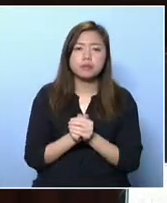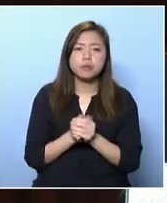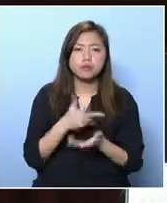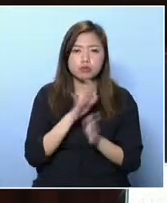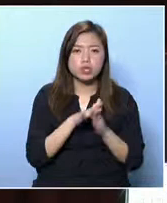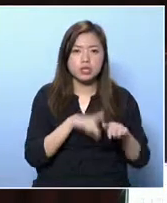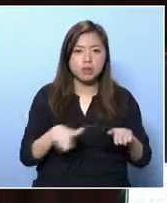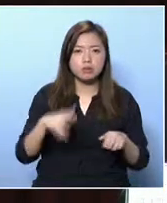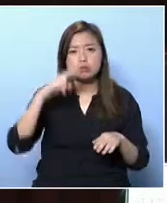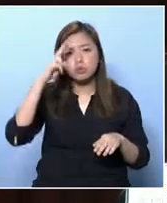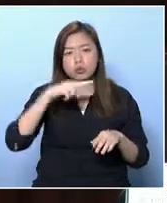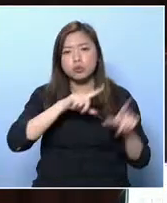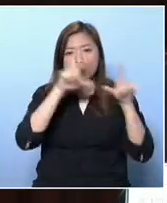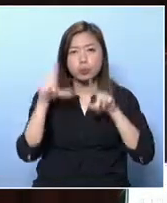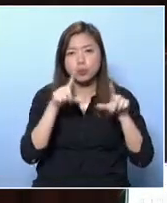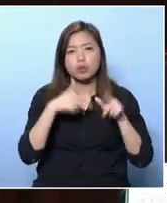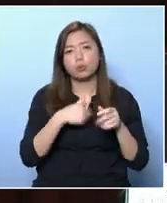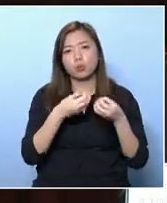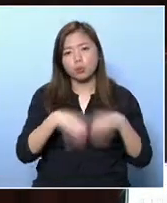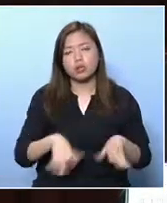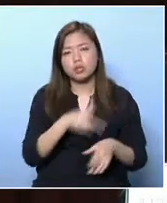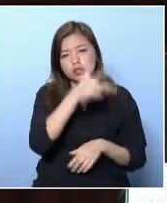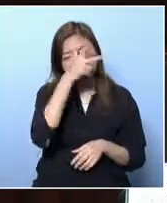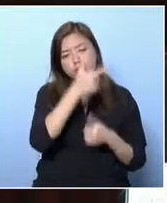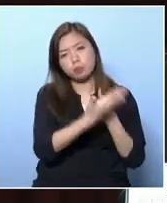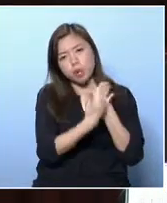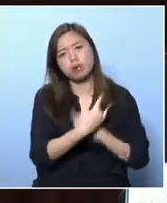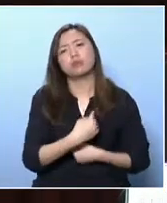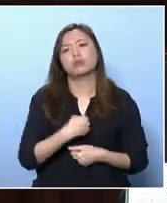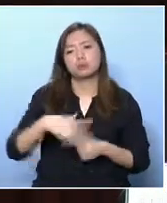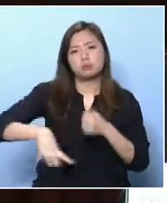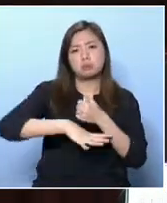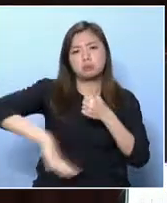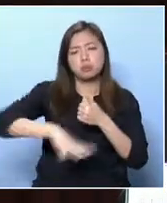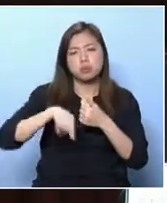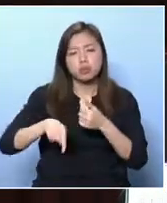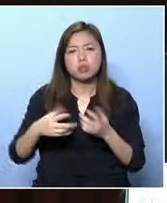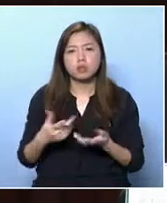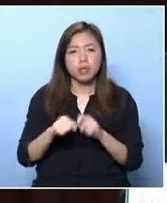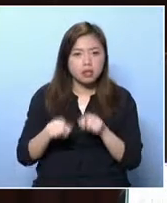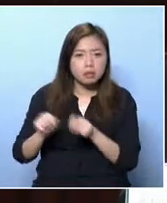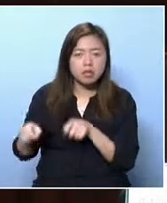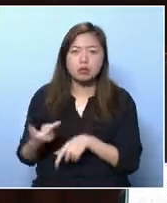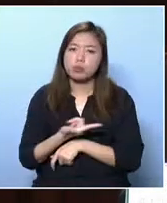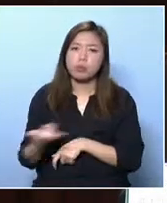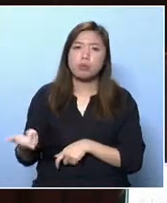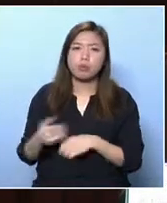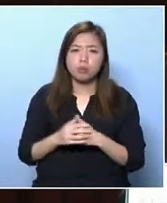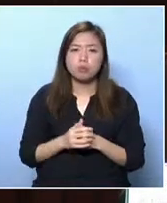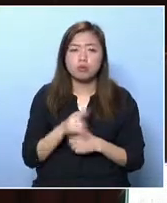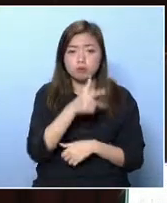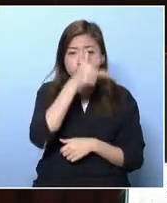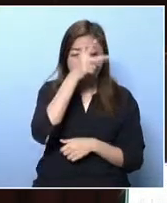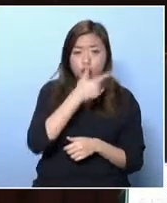intake, and nutrition requirements. There are many issues that they need to address, and they need help from the